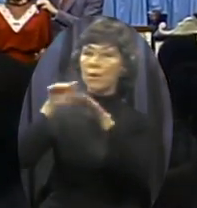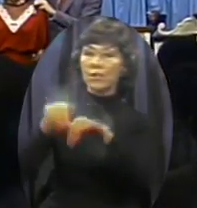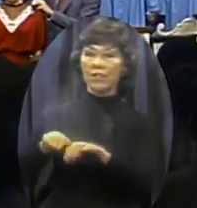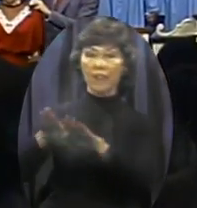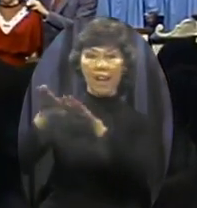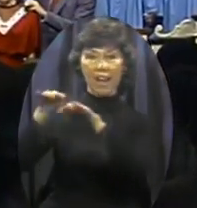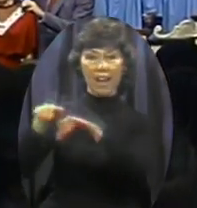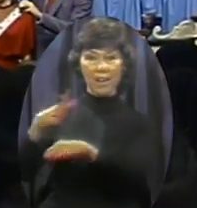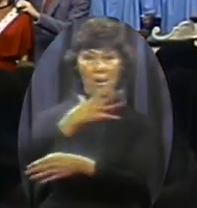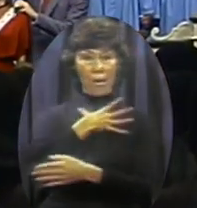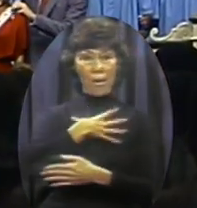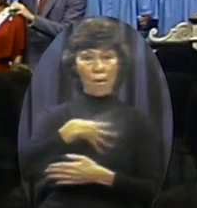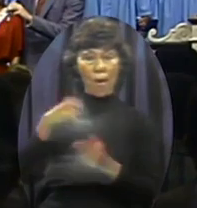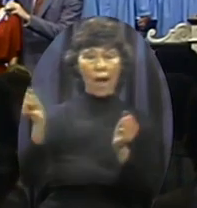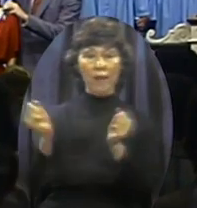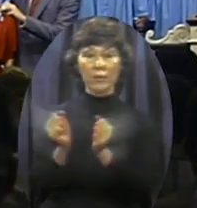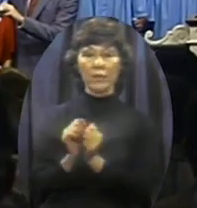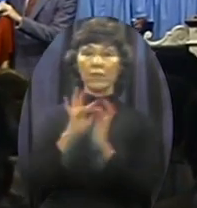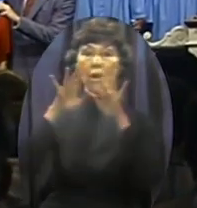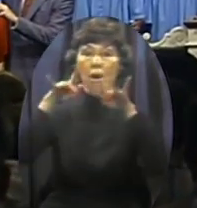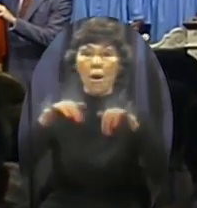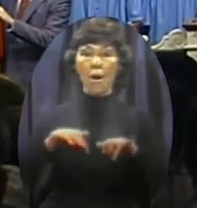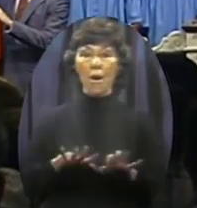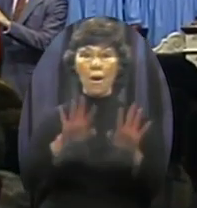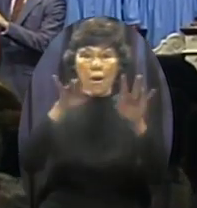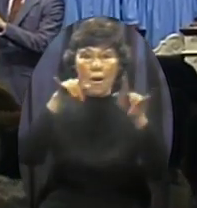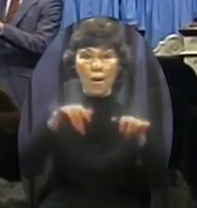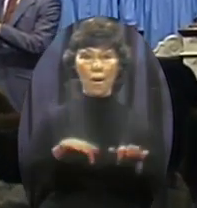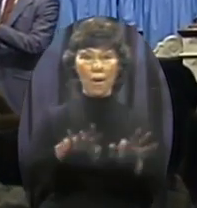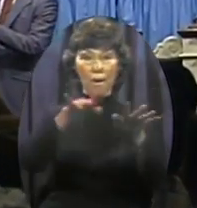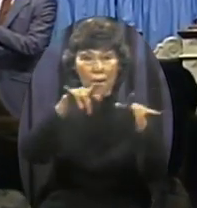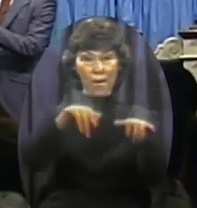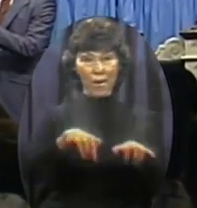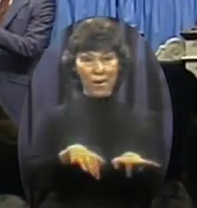oceans white with foam